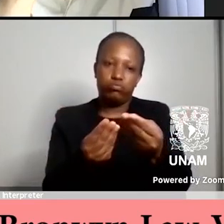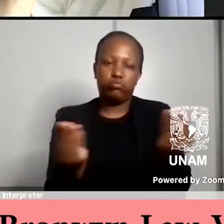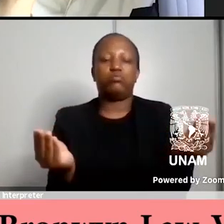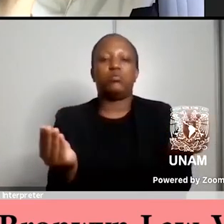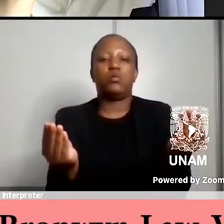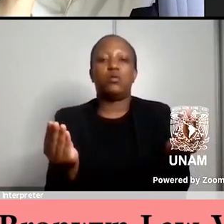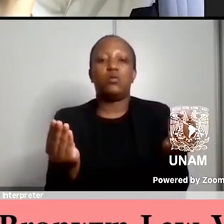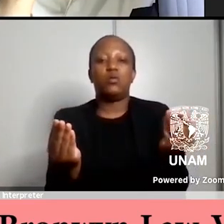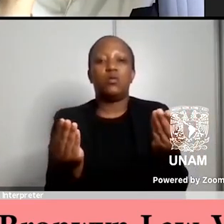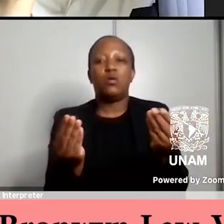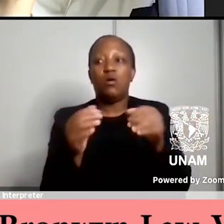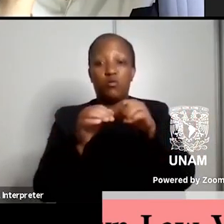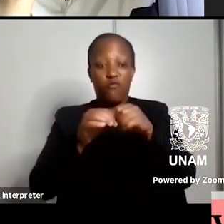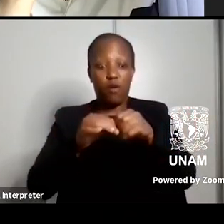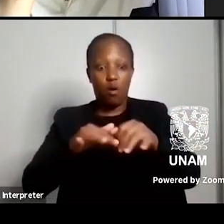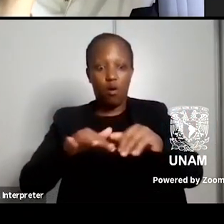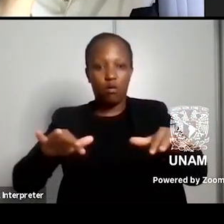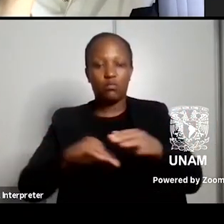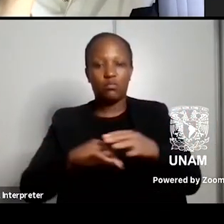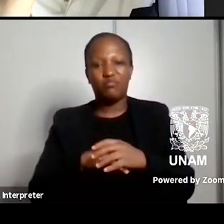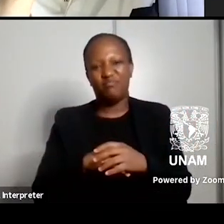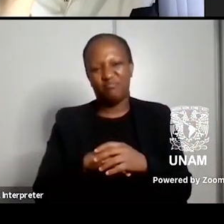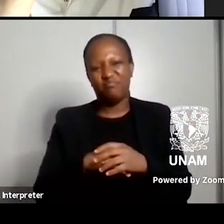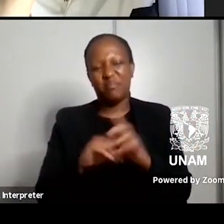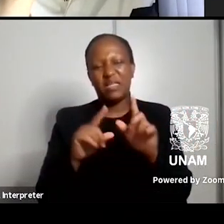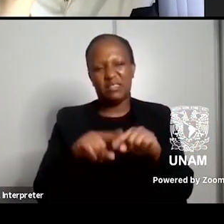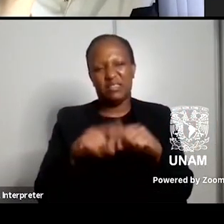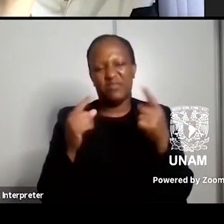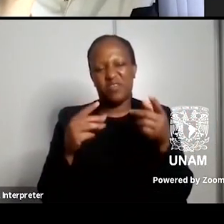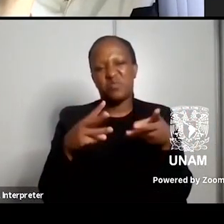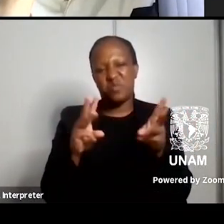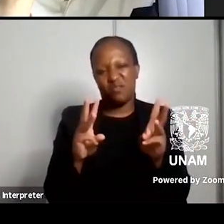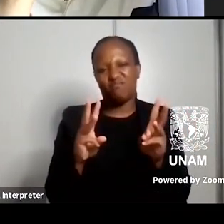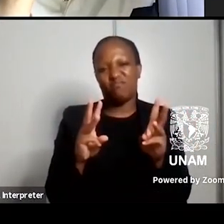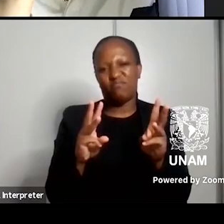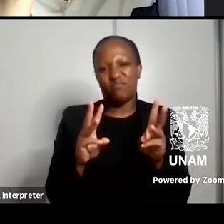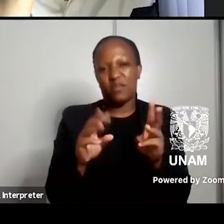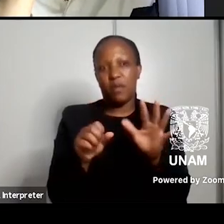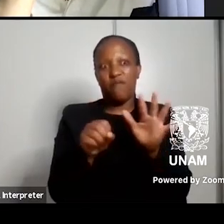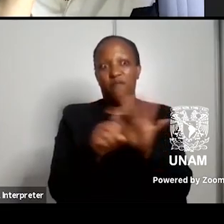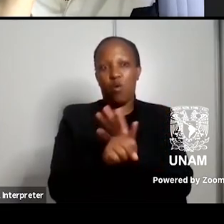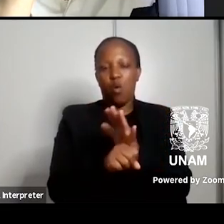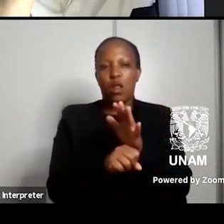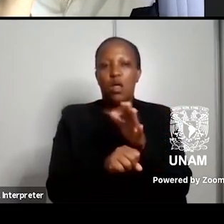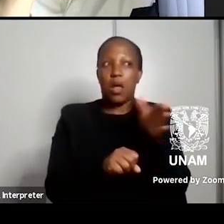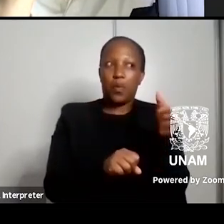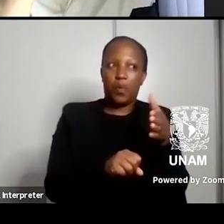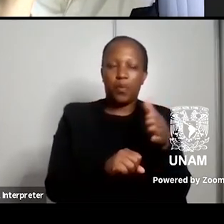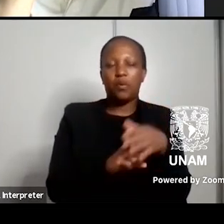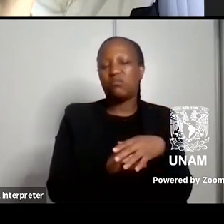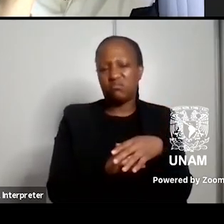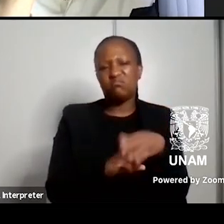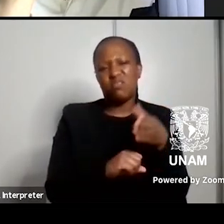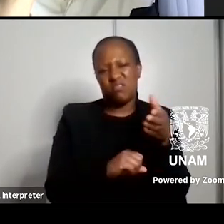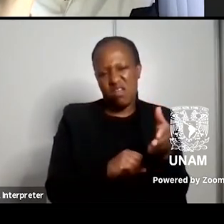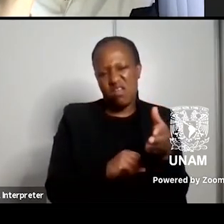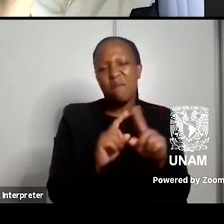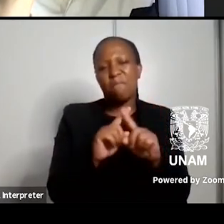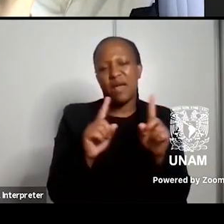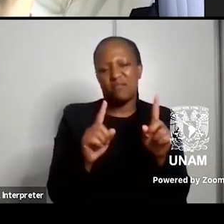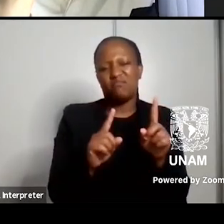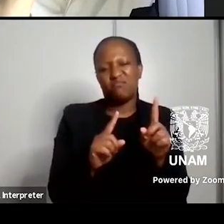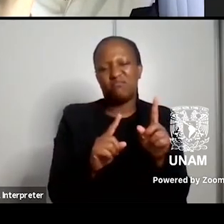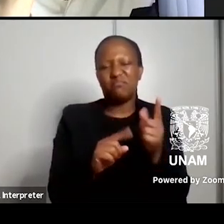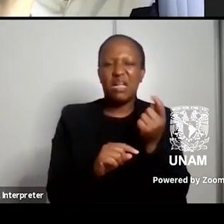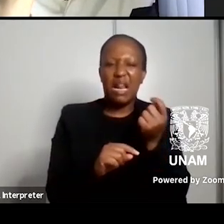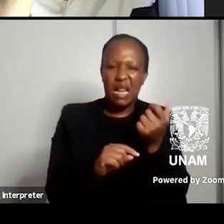is takes different forms I don't think it's not it's it's completely absent but it's um it it takes a very